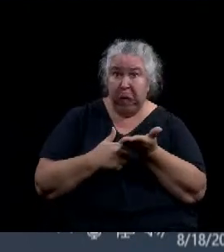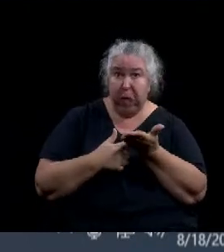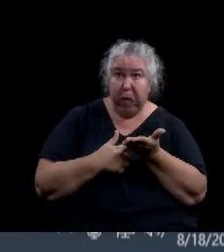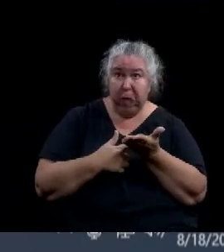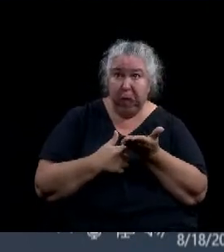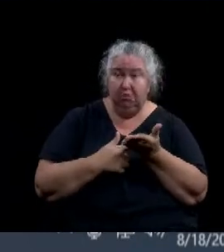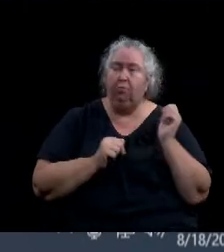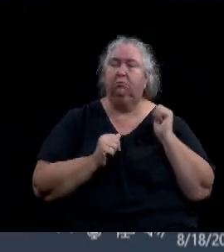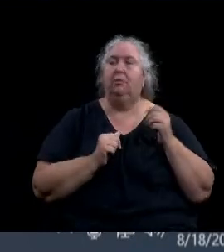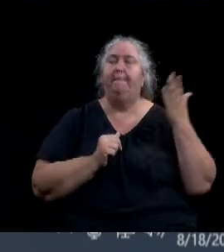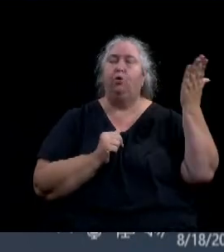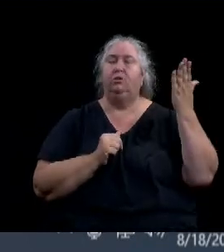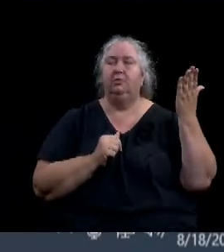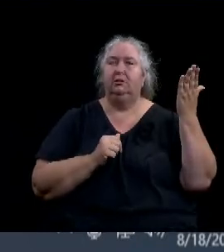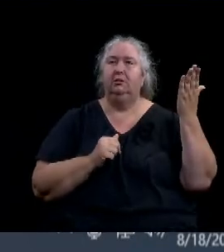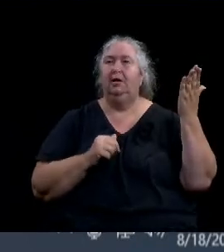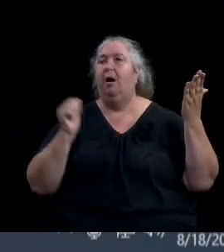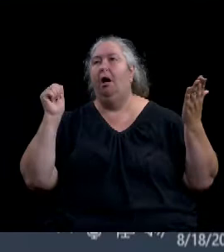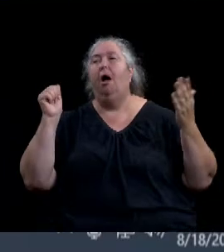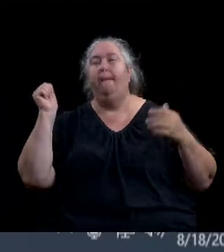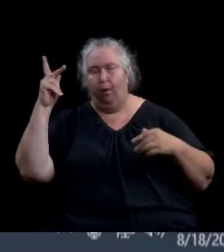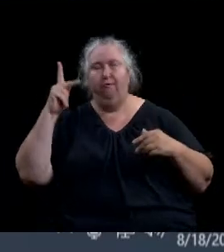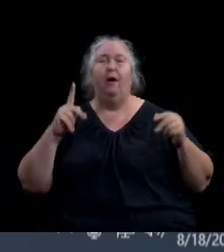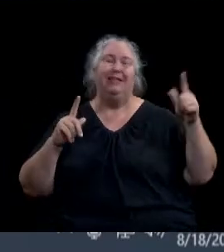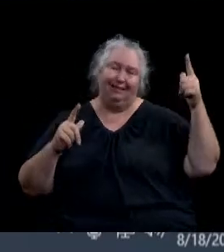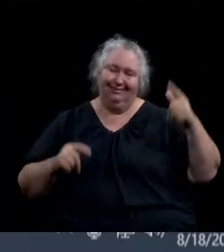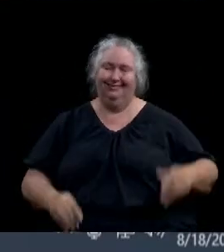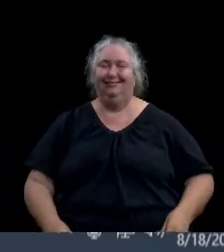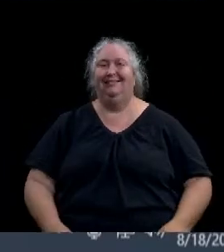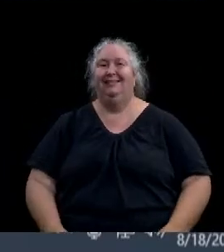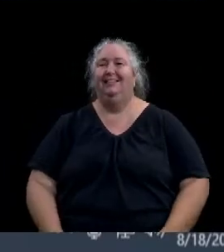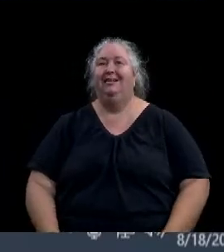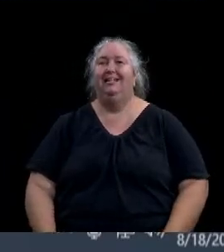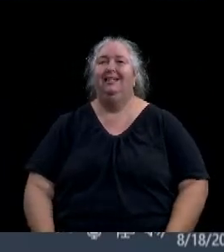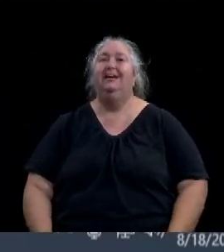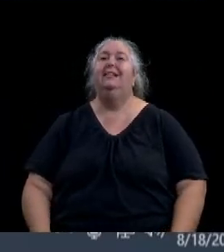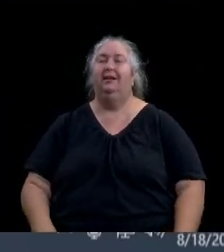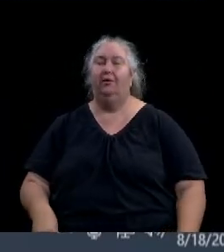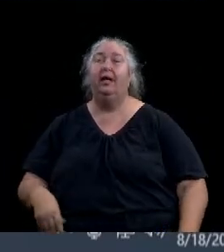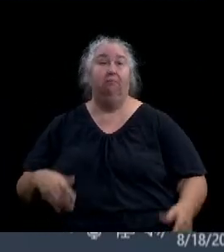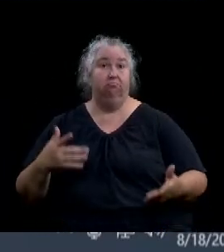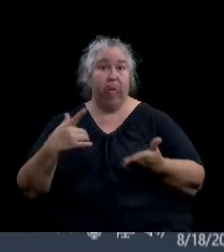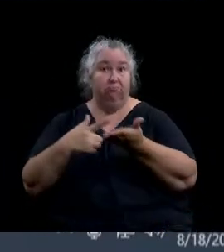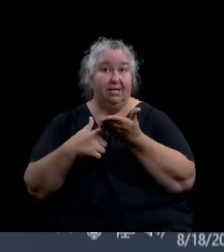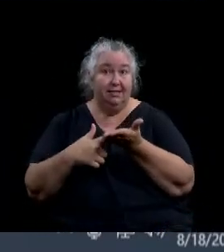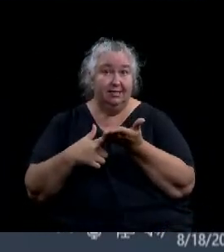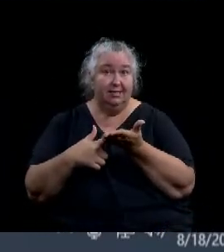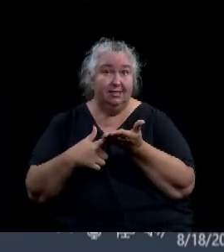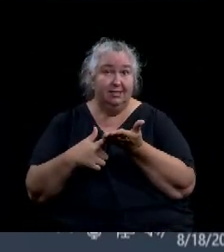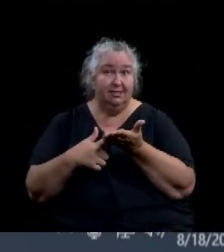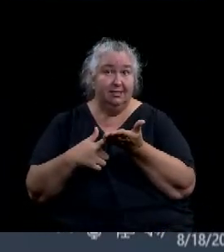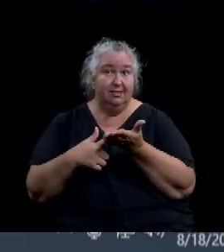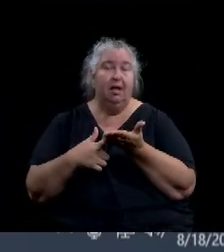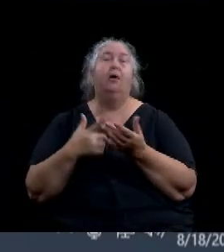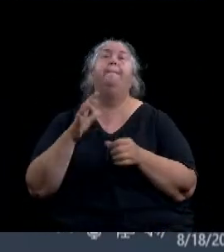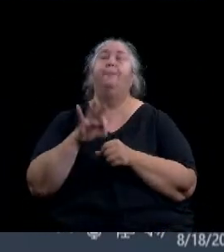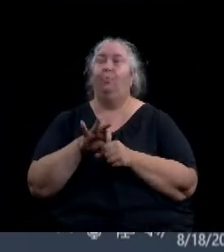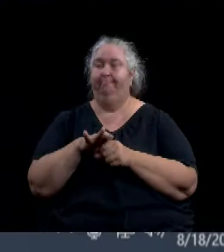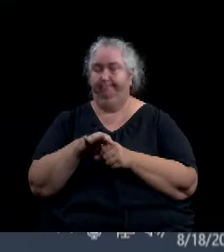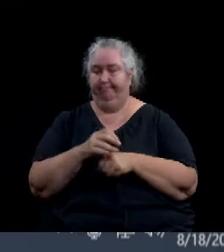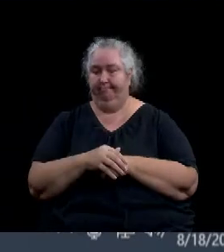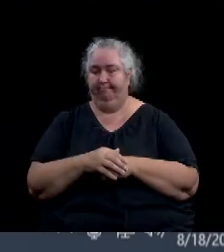Second. I have a motion and a second. Any discussion? Please follow the counts. Yes. Aye. Healy?